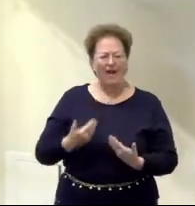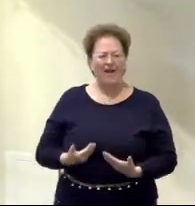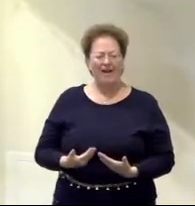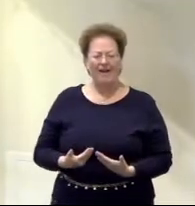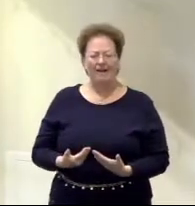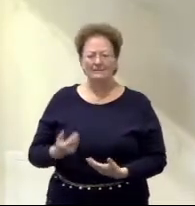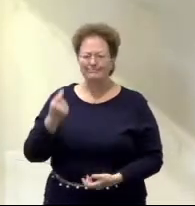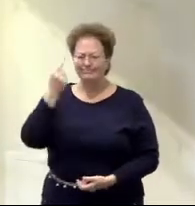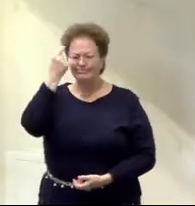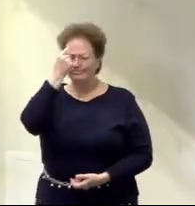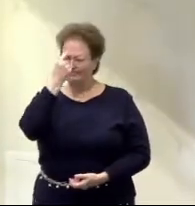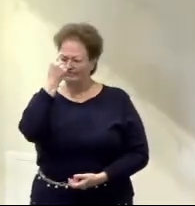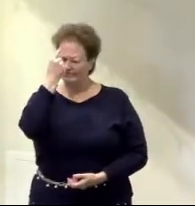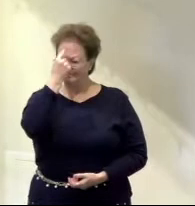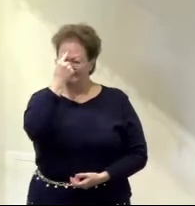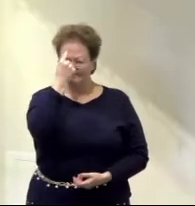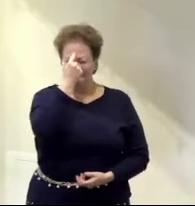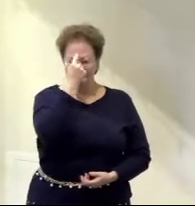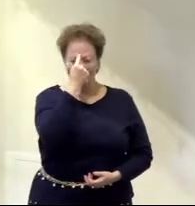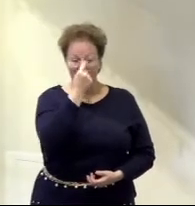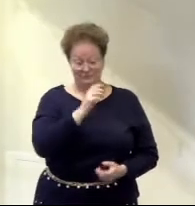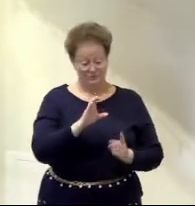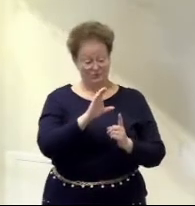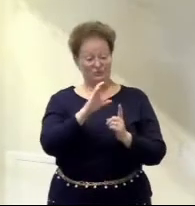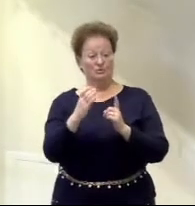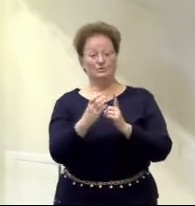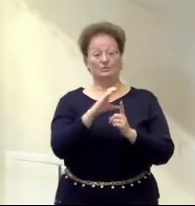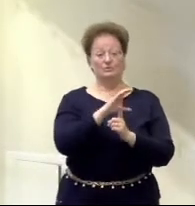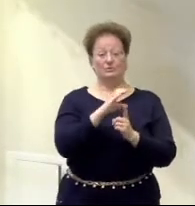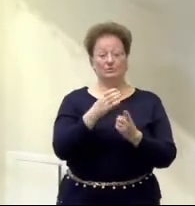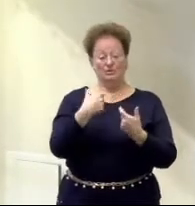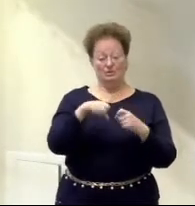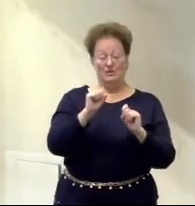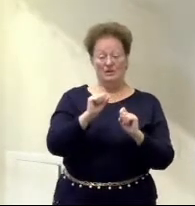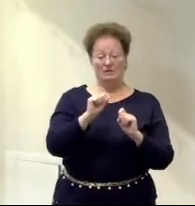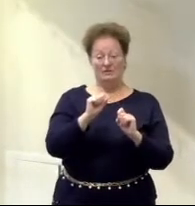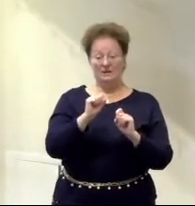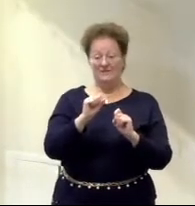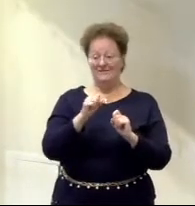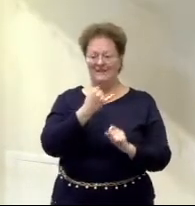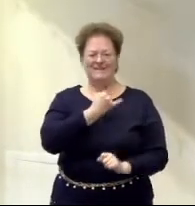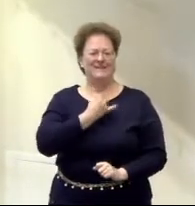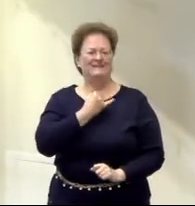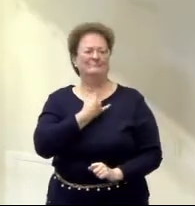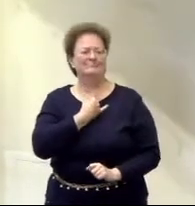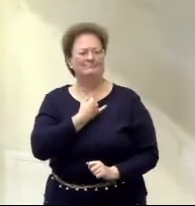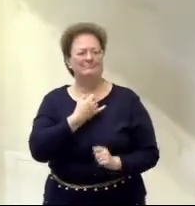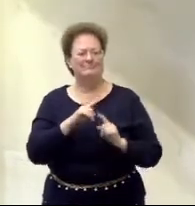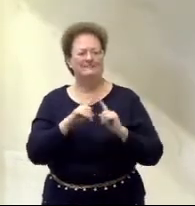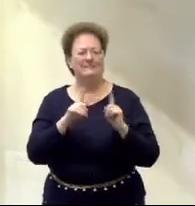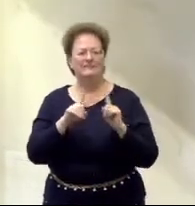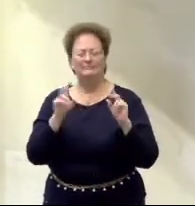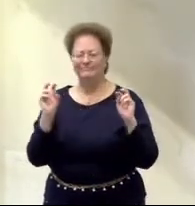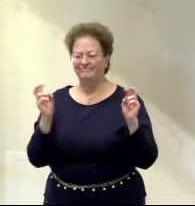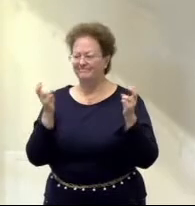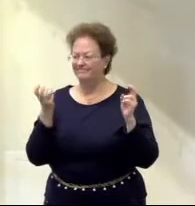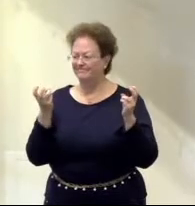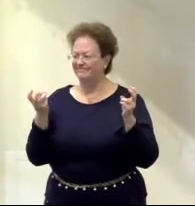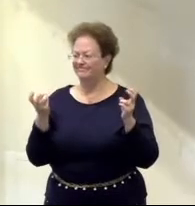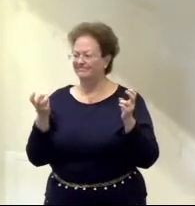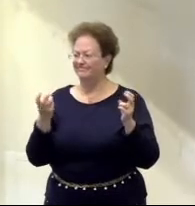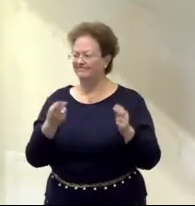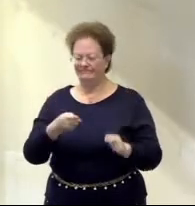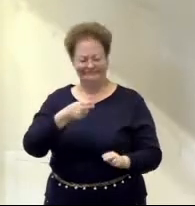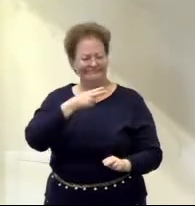there are so many ways our culture tries to identify us. There's all kinds of different identifiers thrown at us.